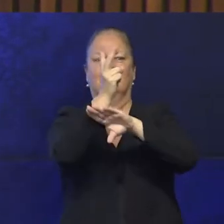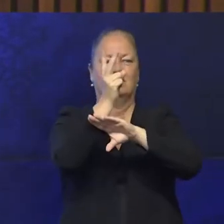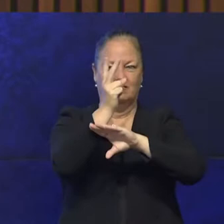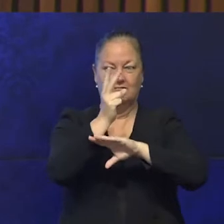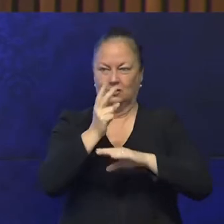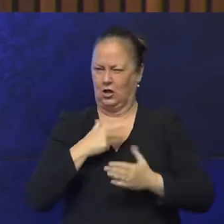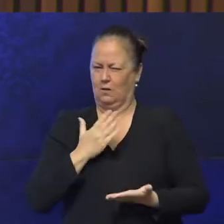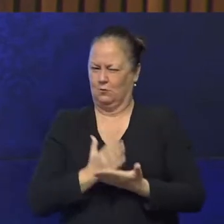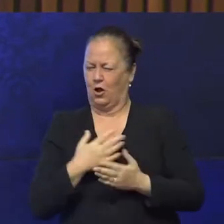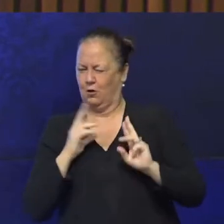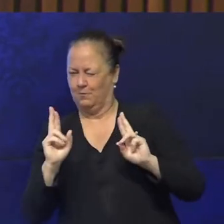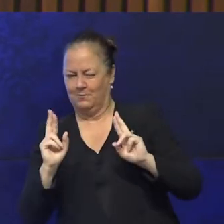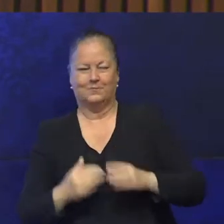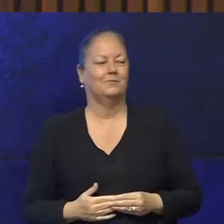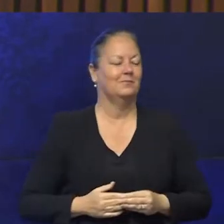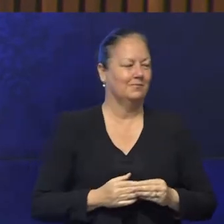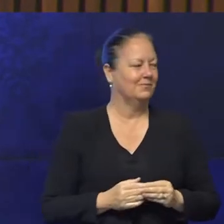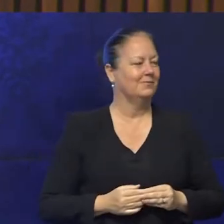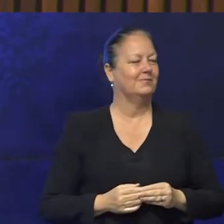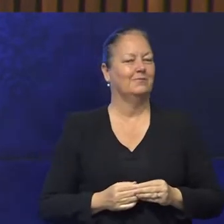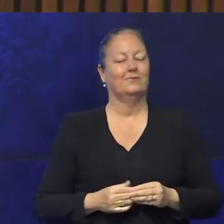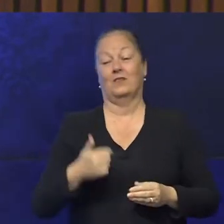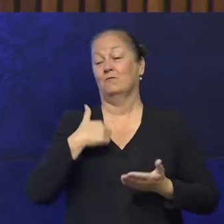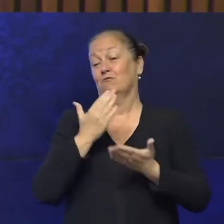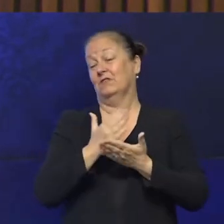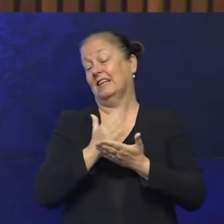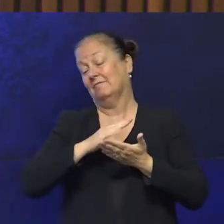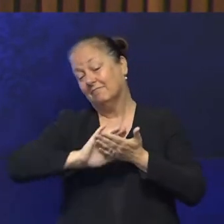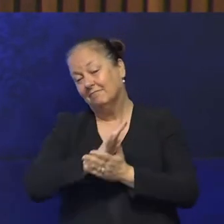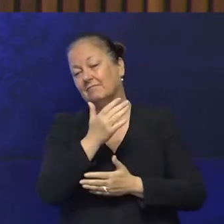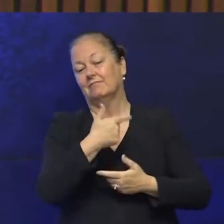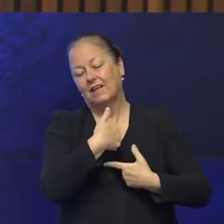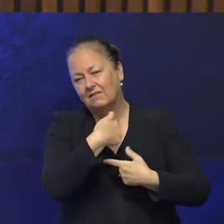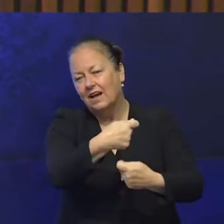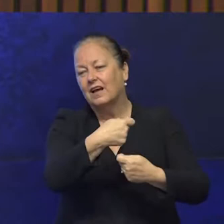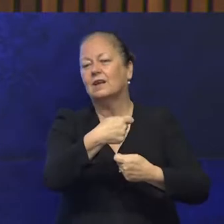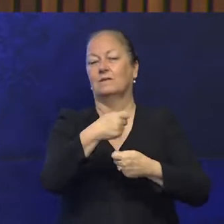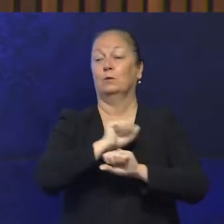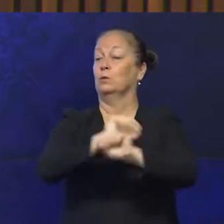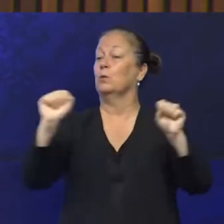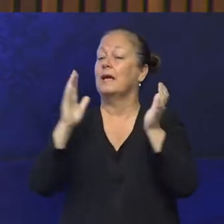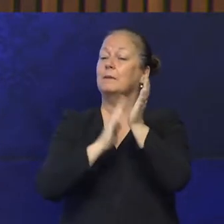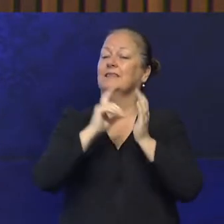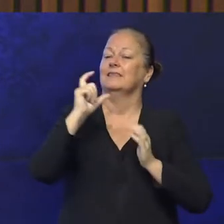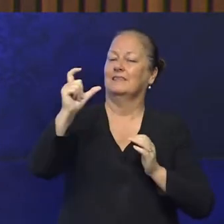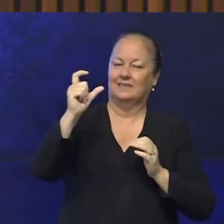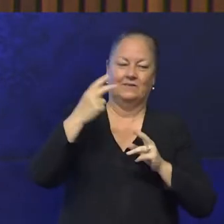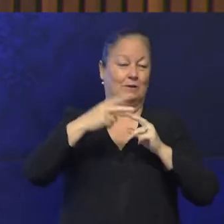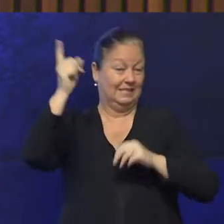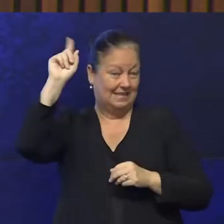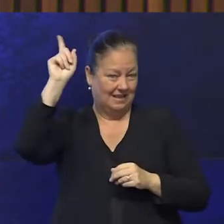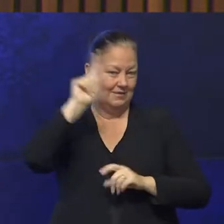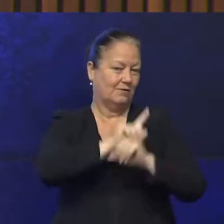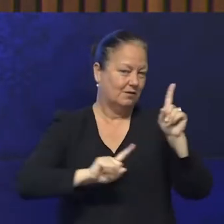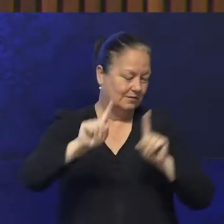doubt. It gives me great pleasure to be invited to be your MC for today's